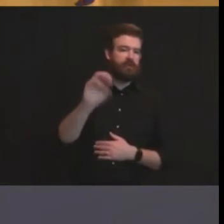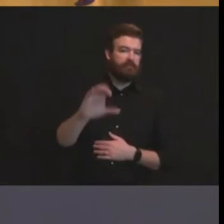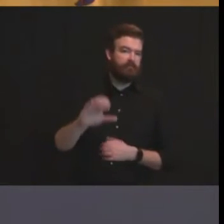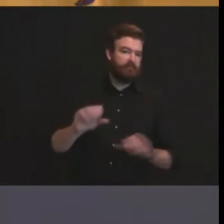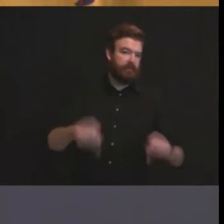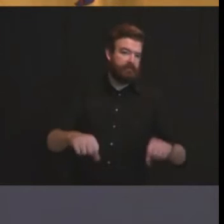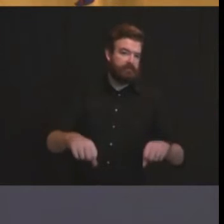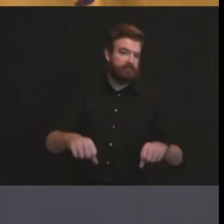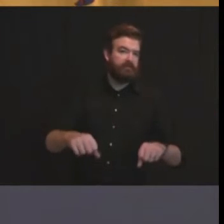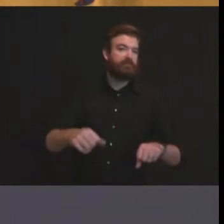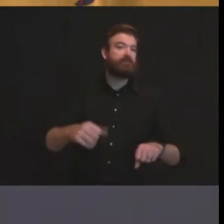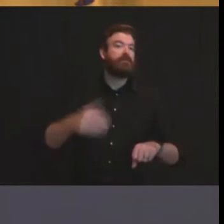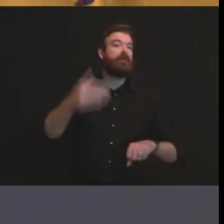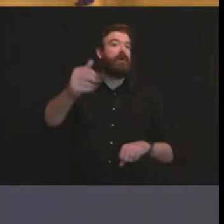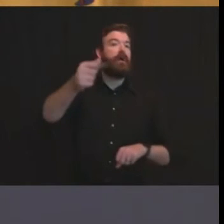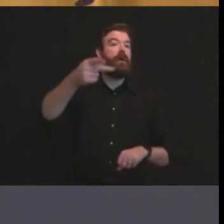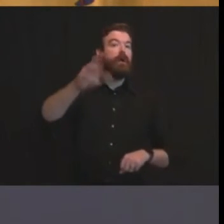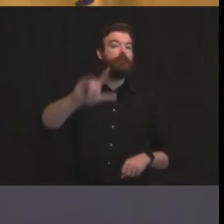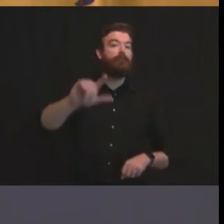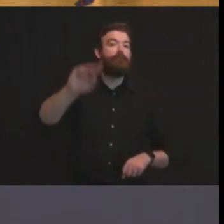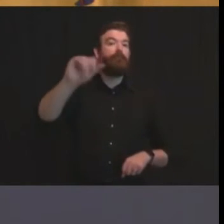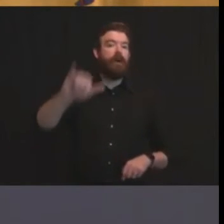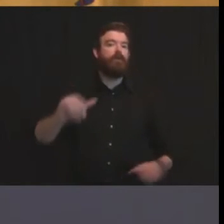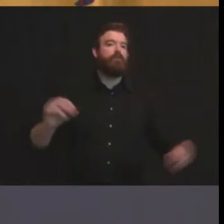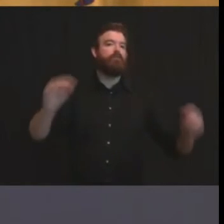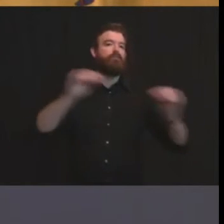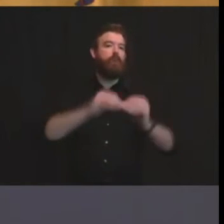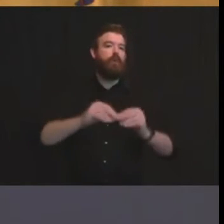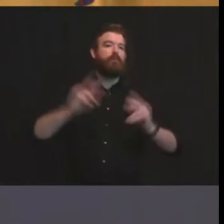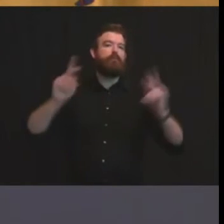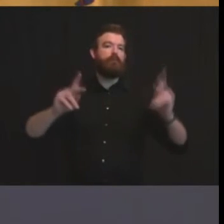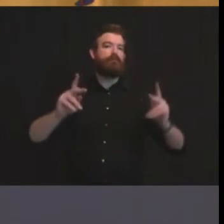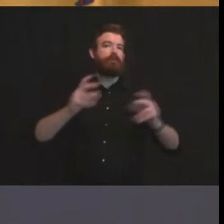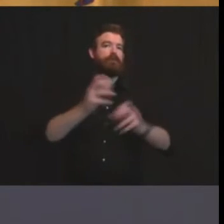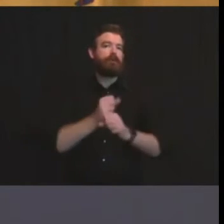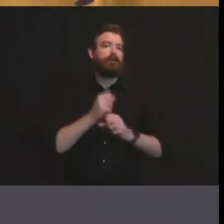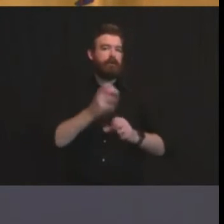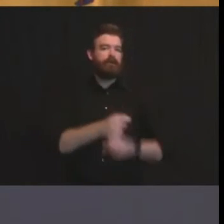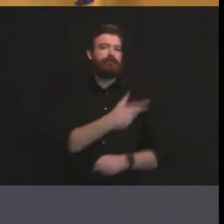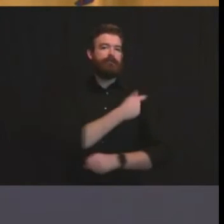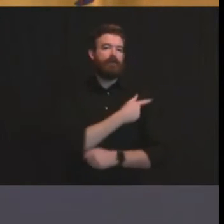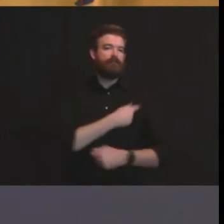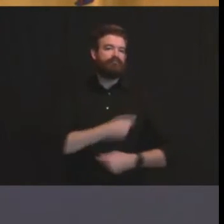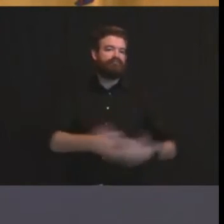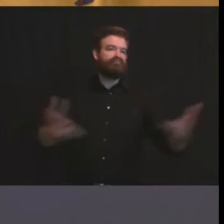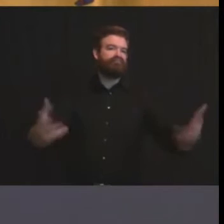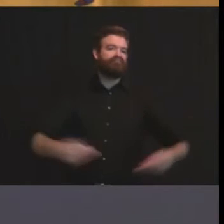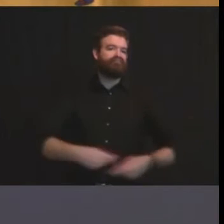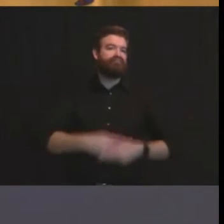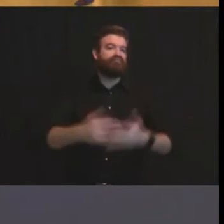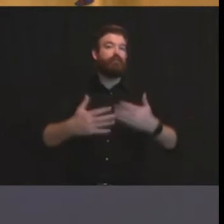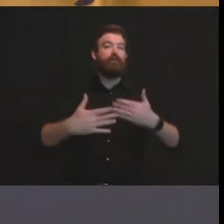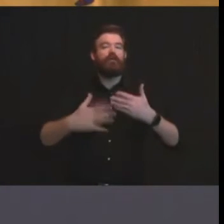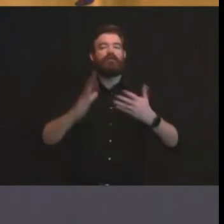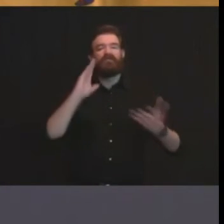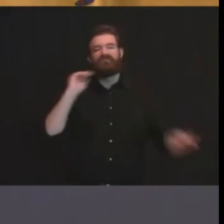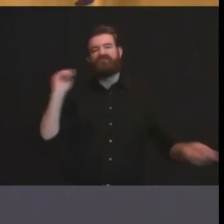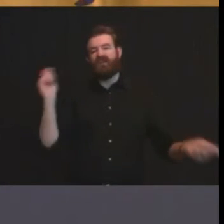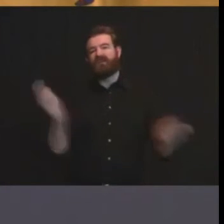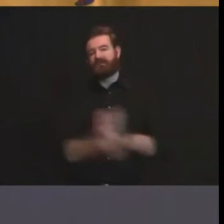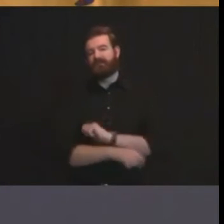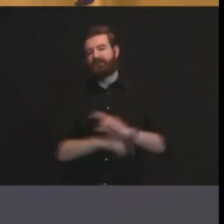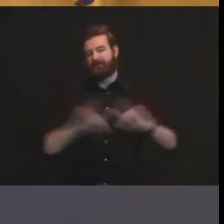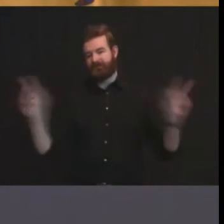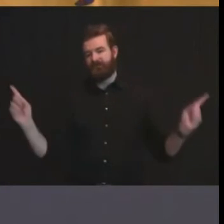then by april or may broad access we're in a completely different place so this is it this is crunch time